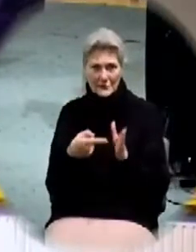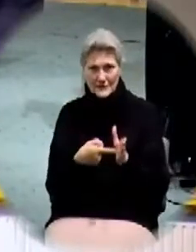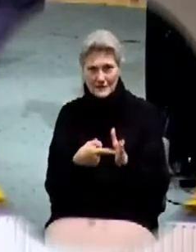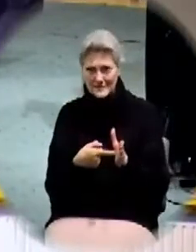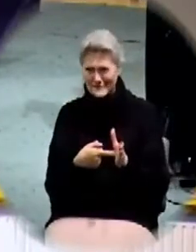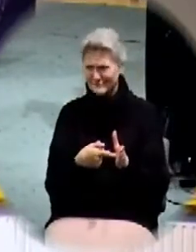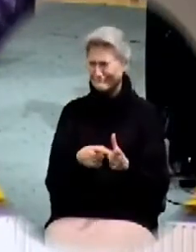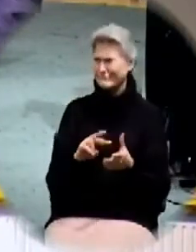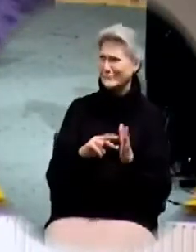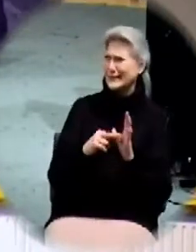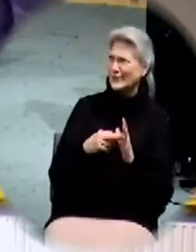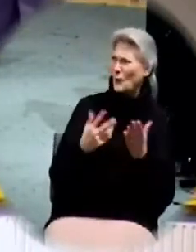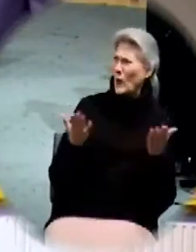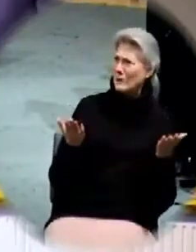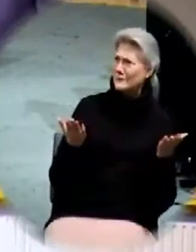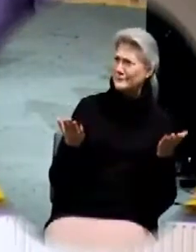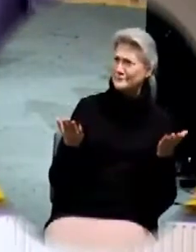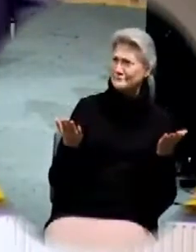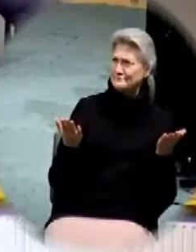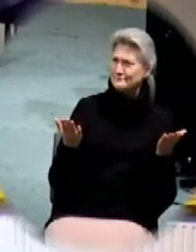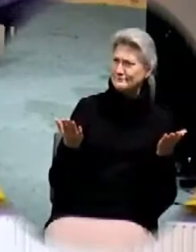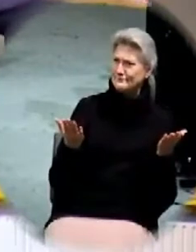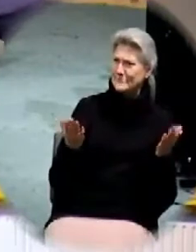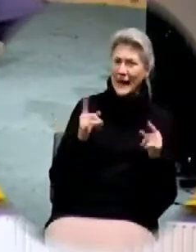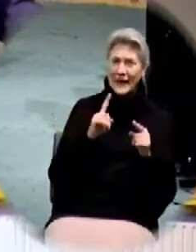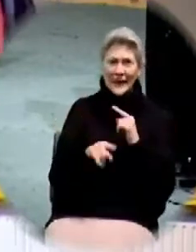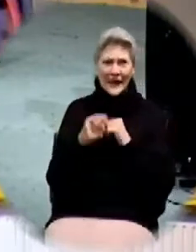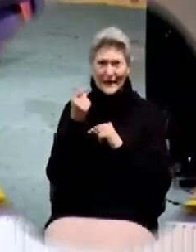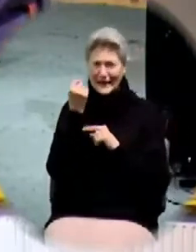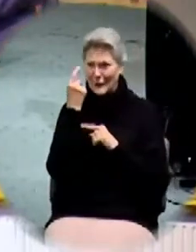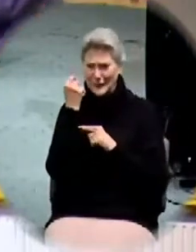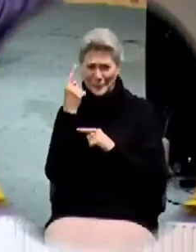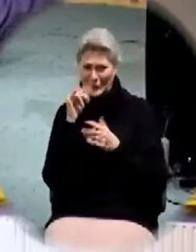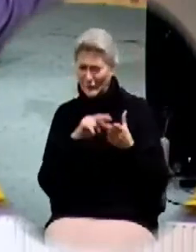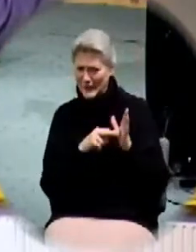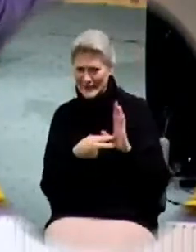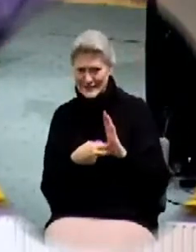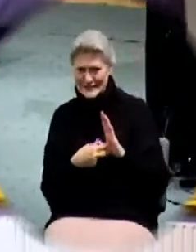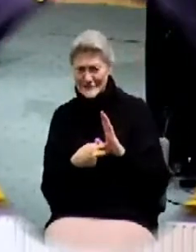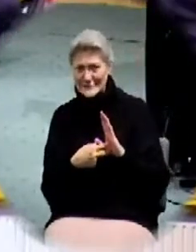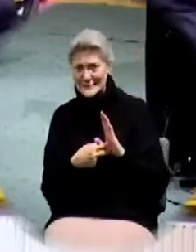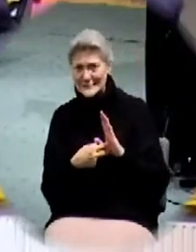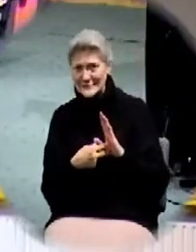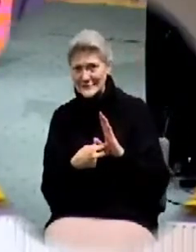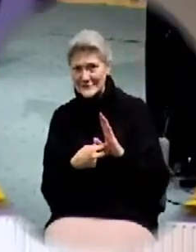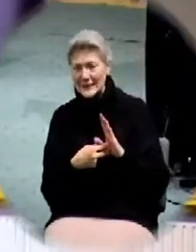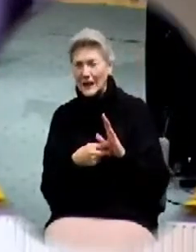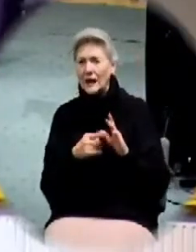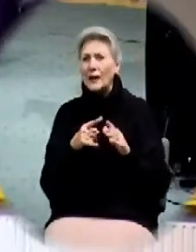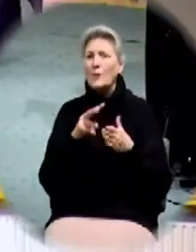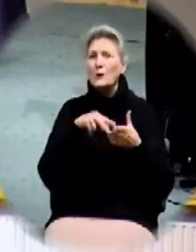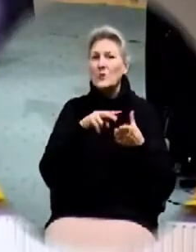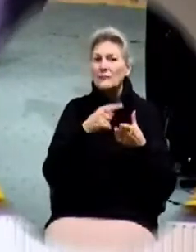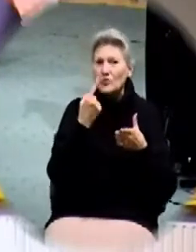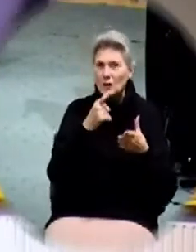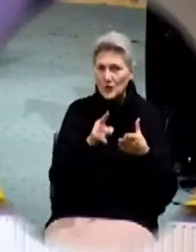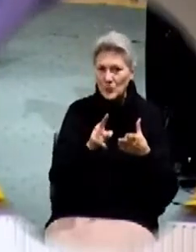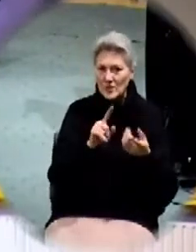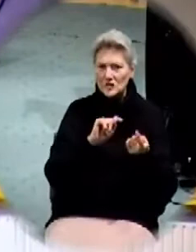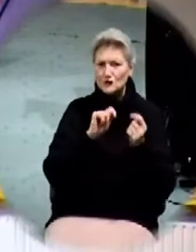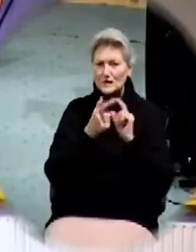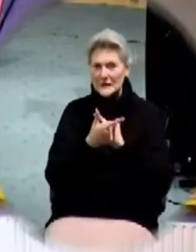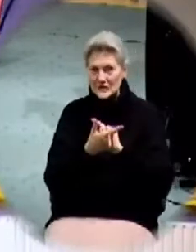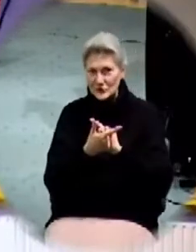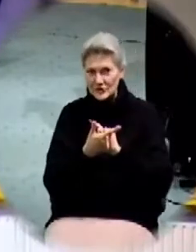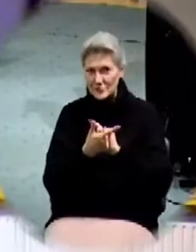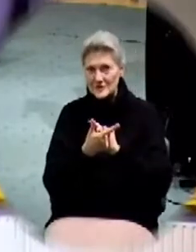version you go what does that mean I can't comprehend what that means well let me read it for you or you can read it